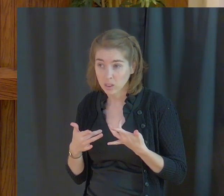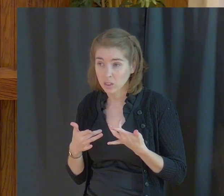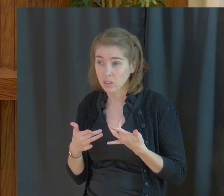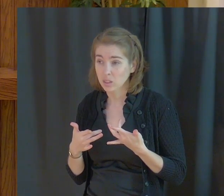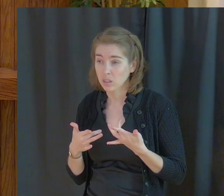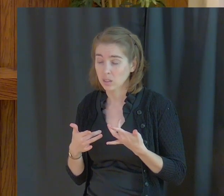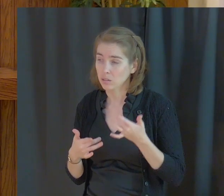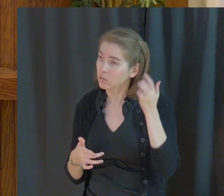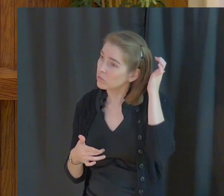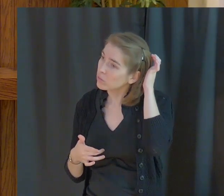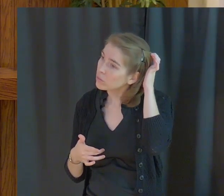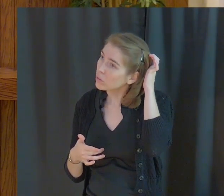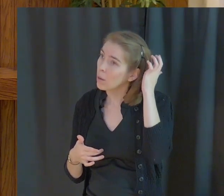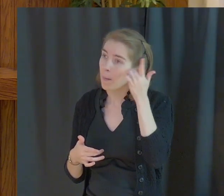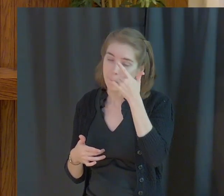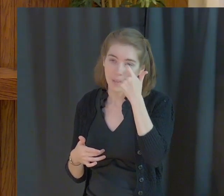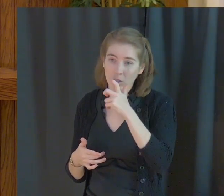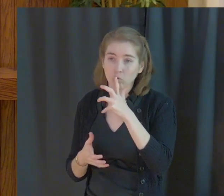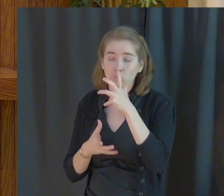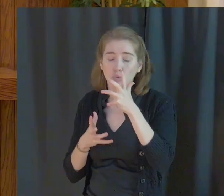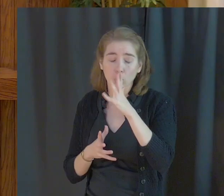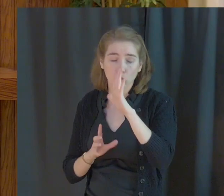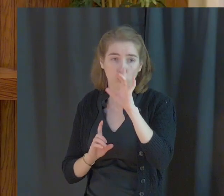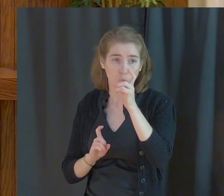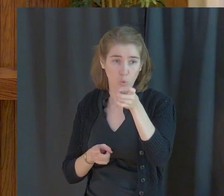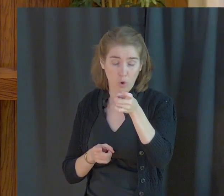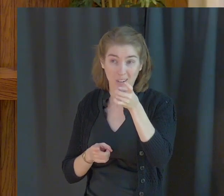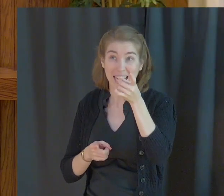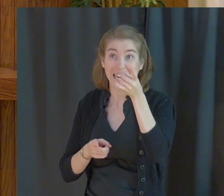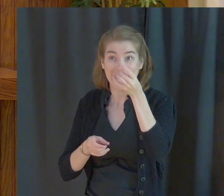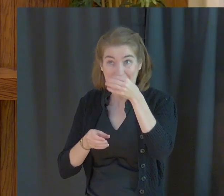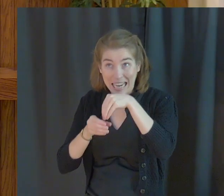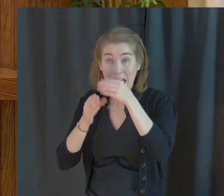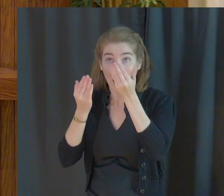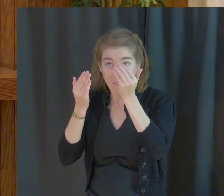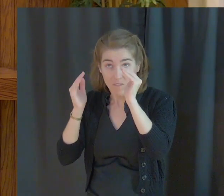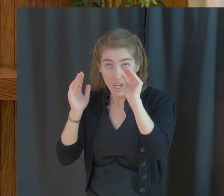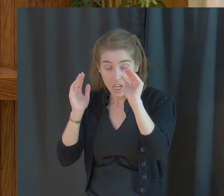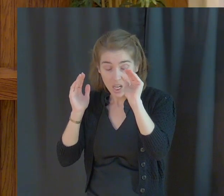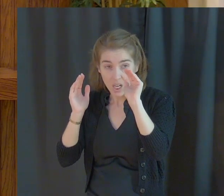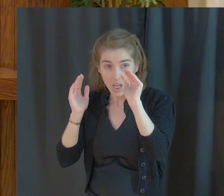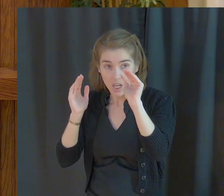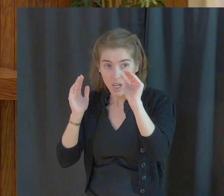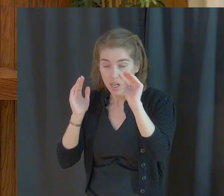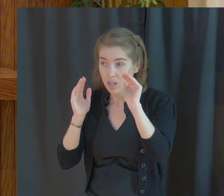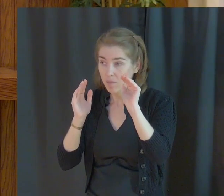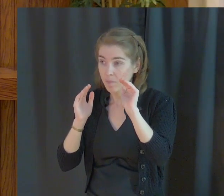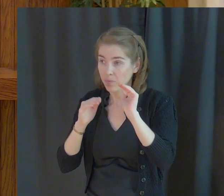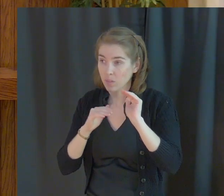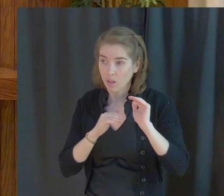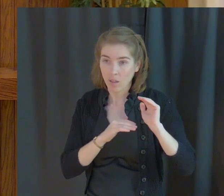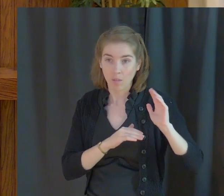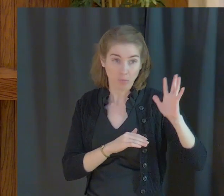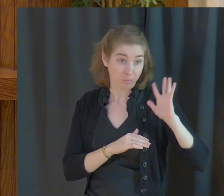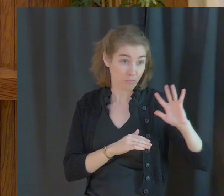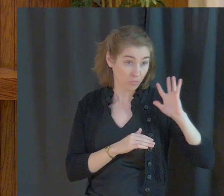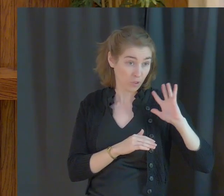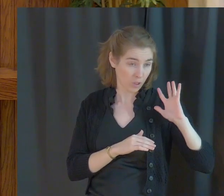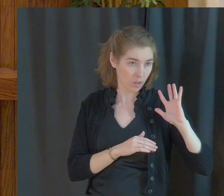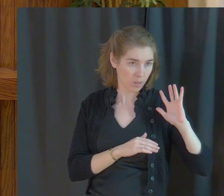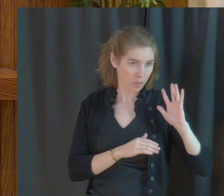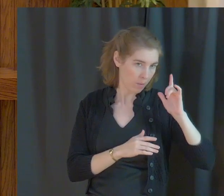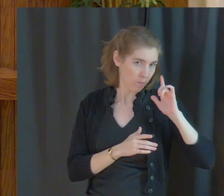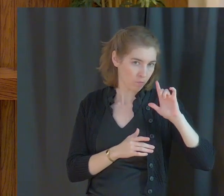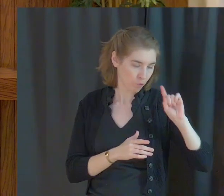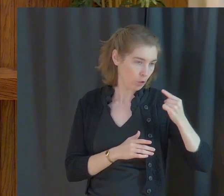rejoice because great is a reward in heaven. Early believers rejoiced that they were